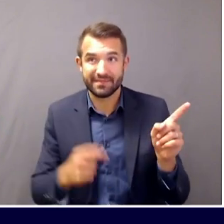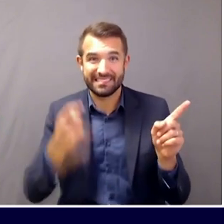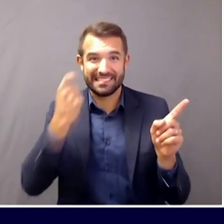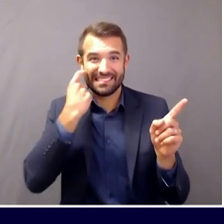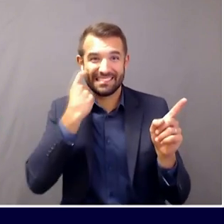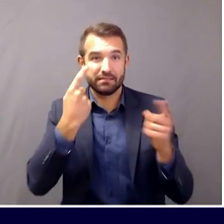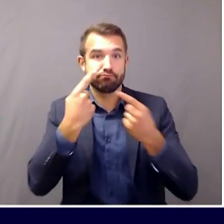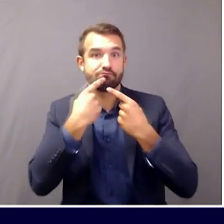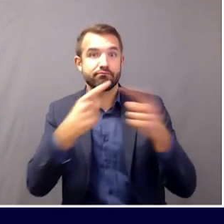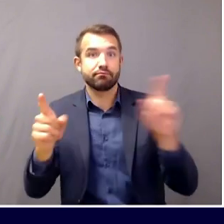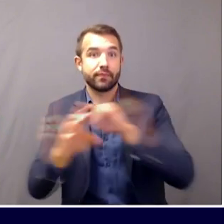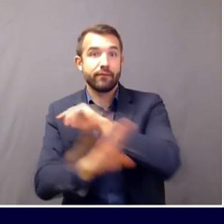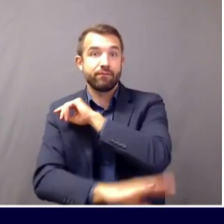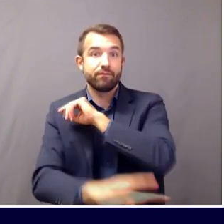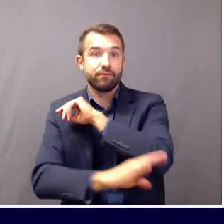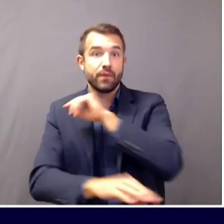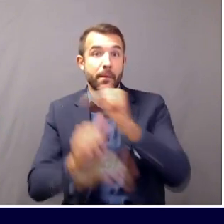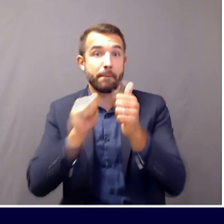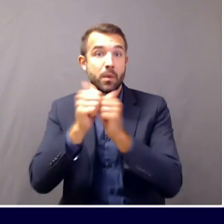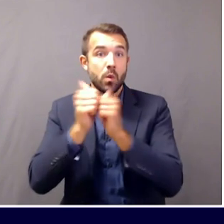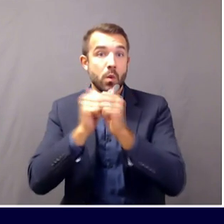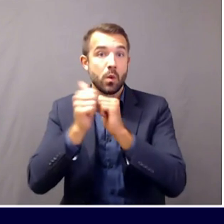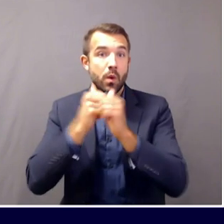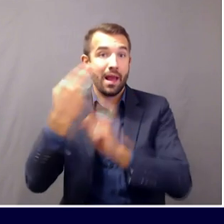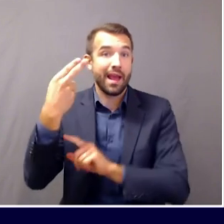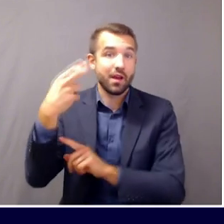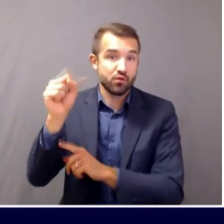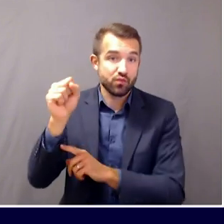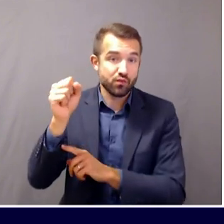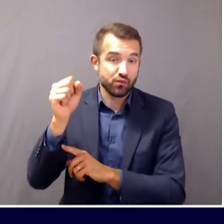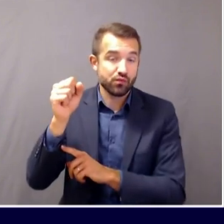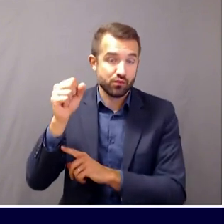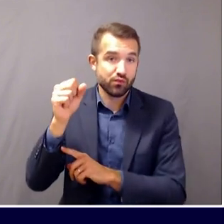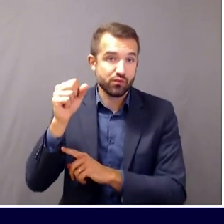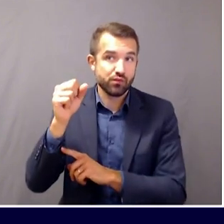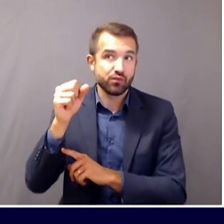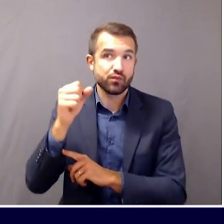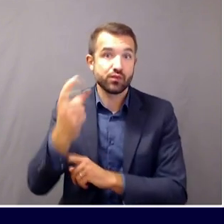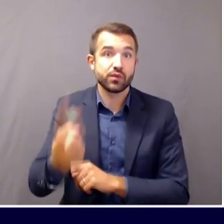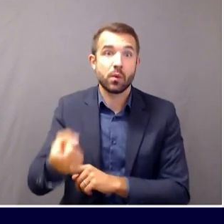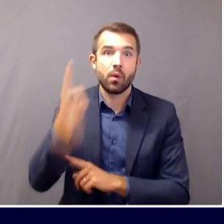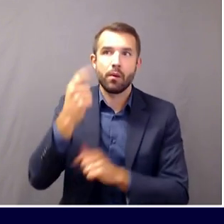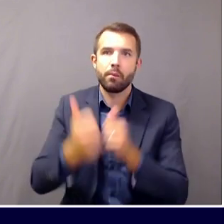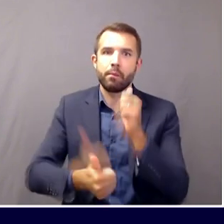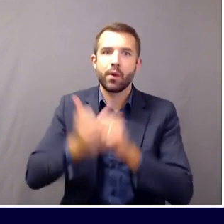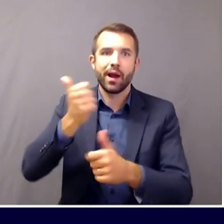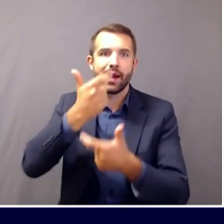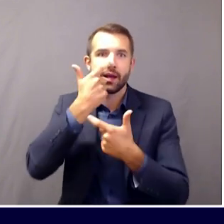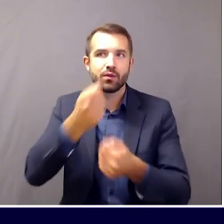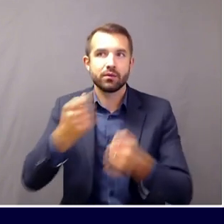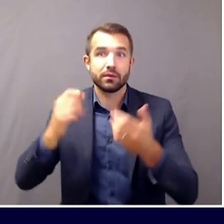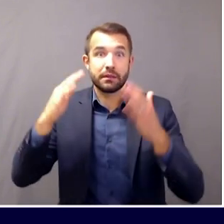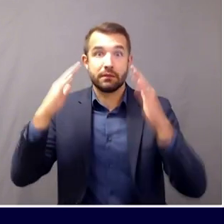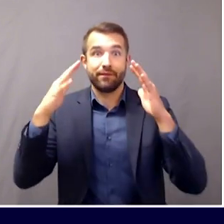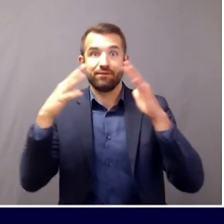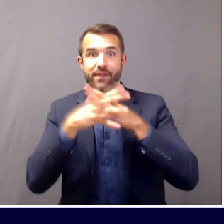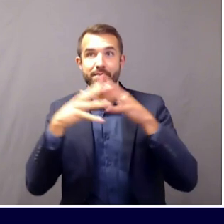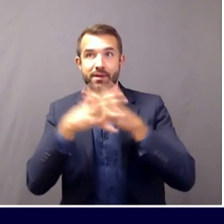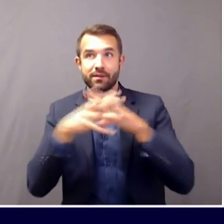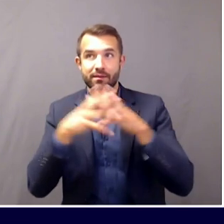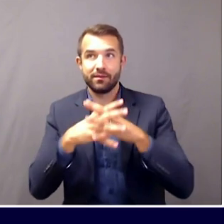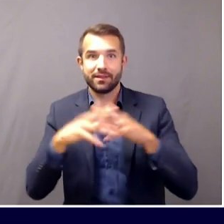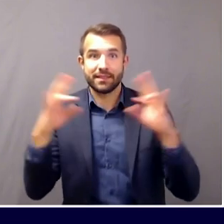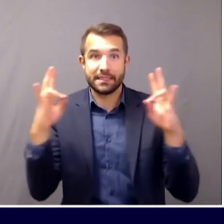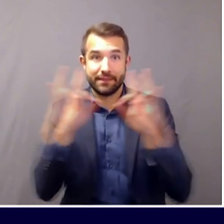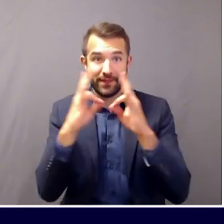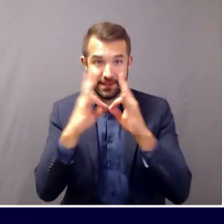sports and one of the most interesting things they said is football would be seven on seven, touch or flag. Is something like that